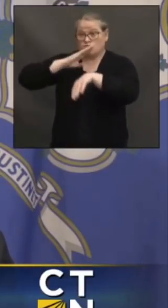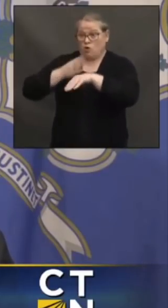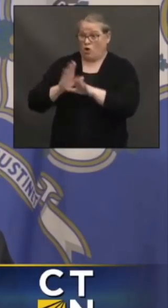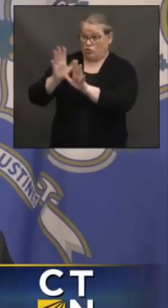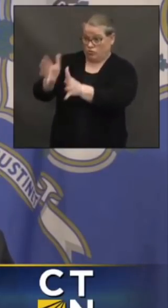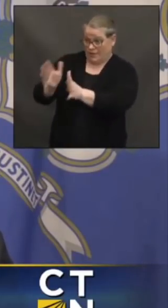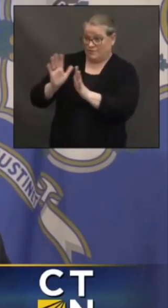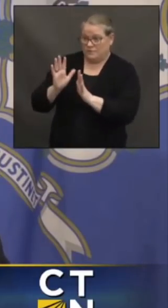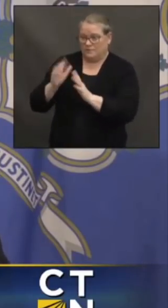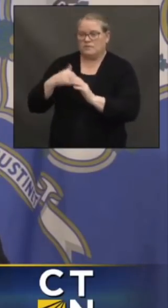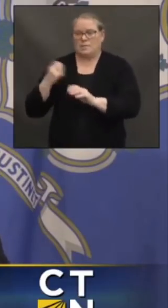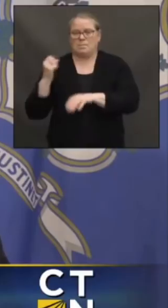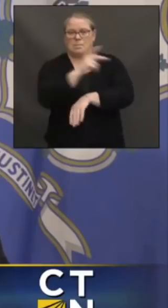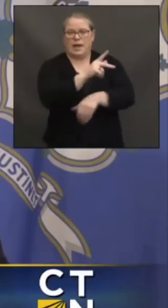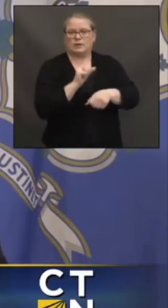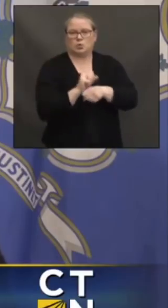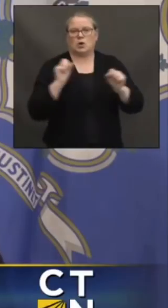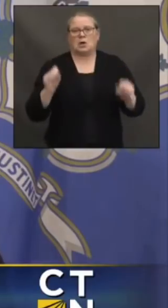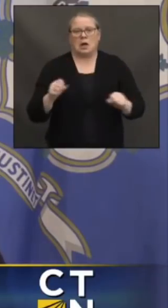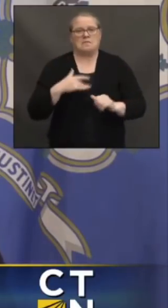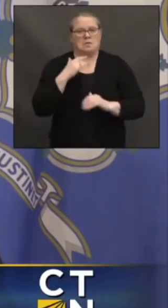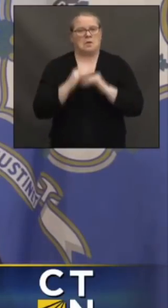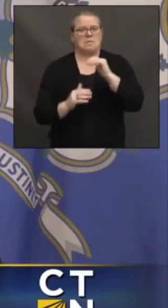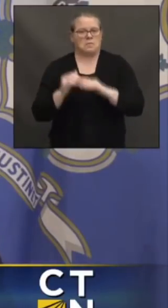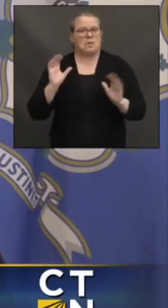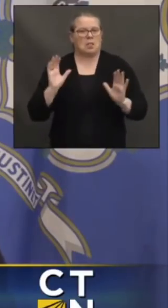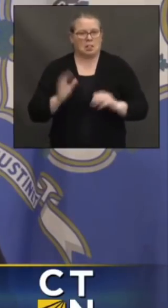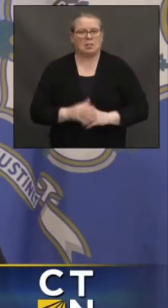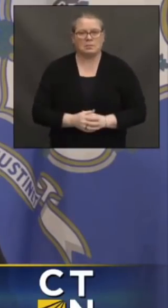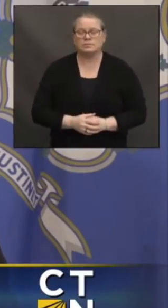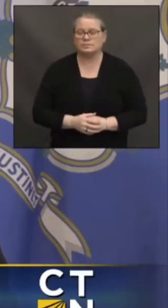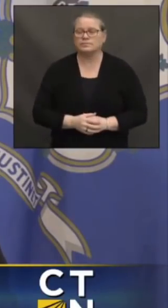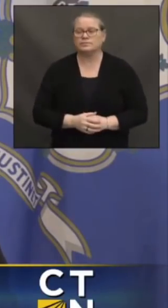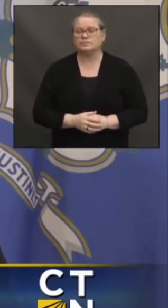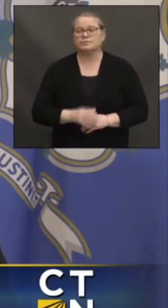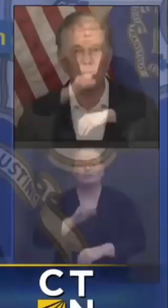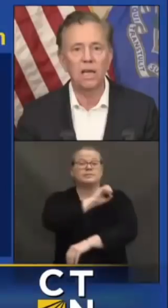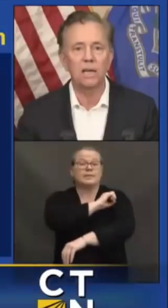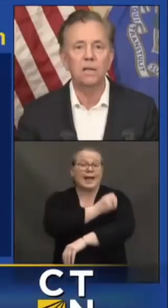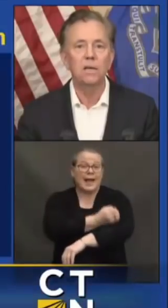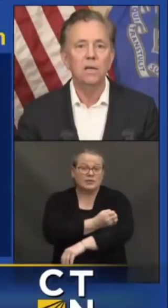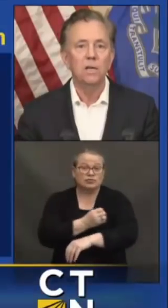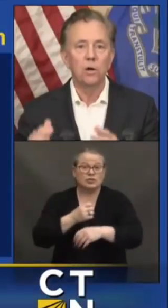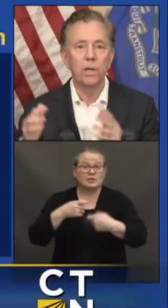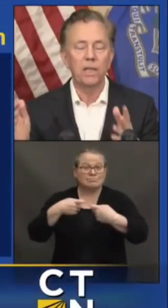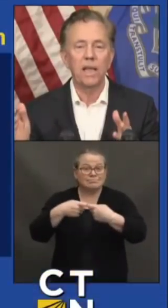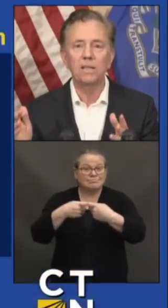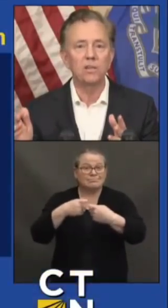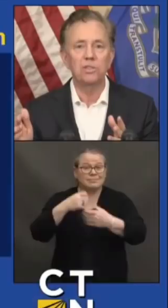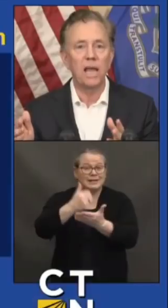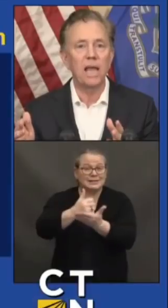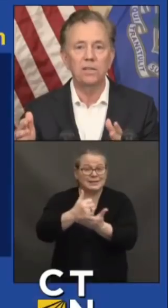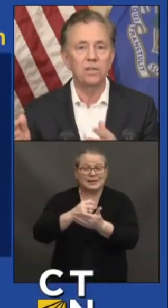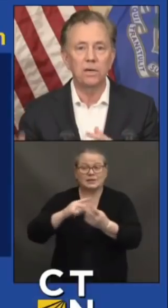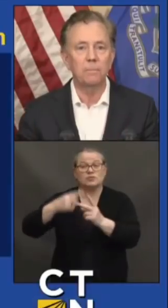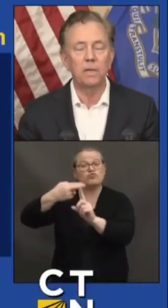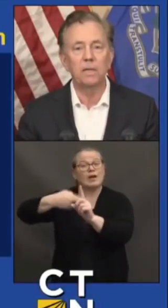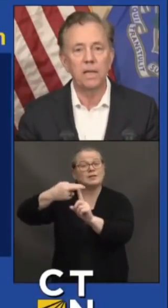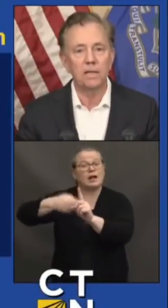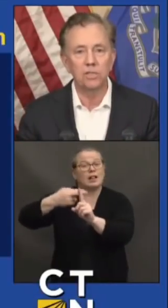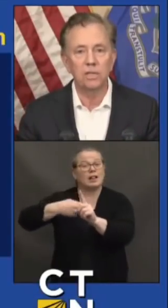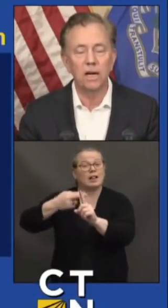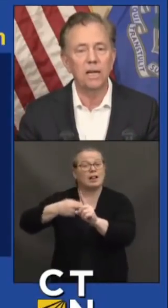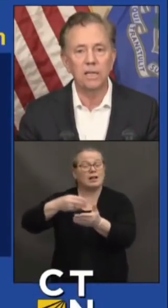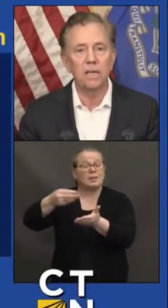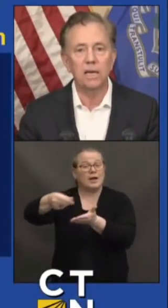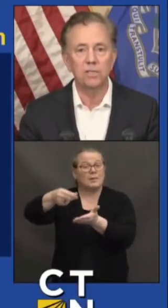to work. A couple of other things, energy assistance and rental assistance. Again, knowing that that doesn't end in